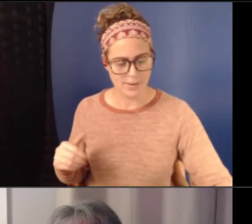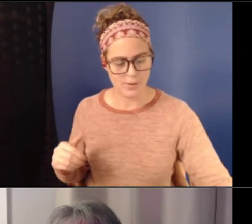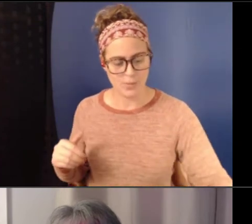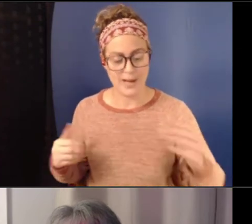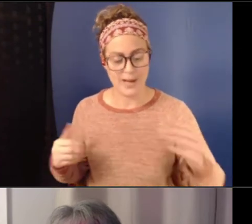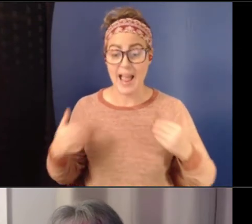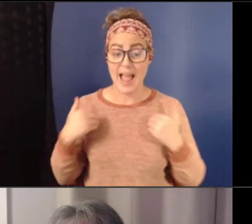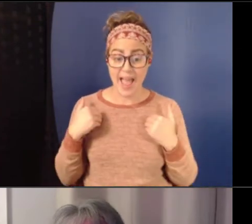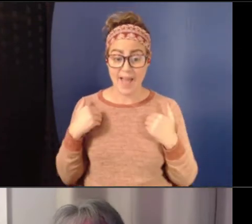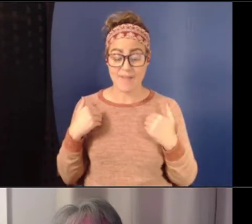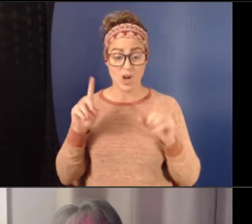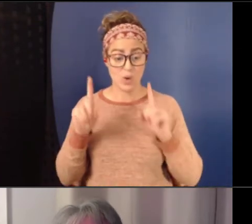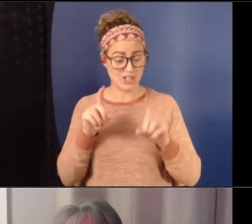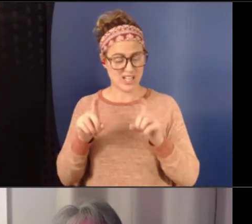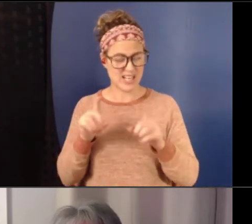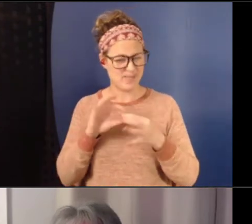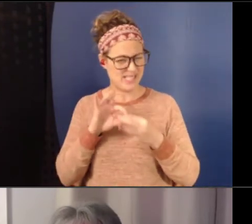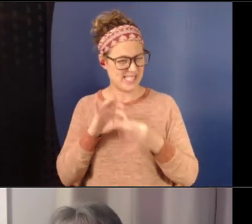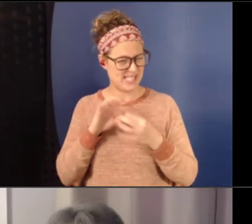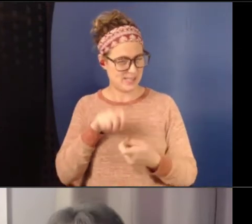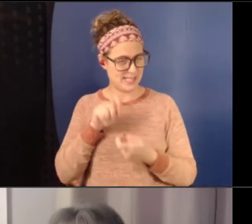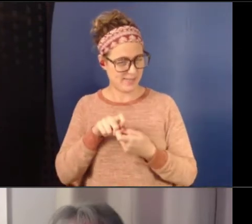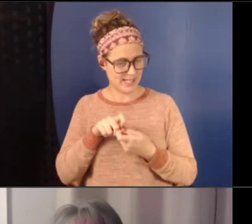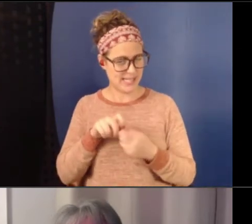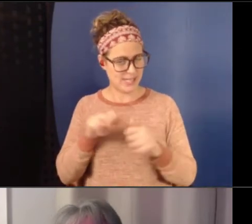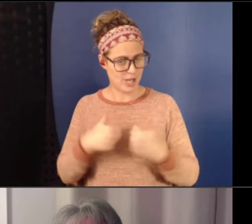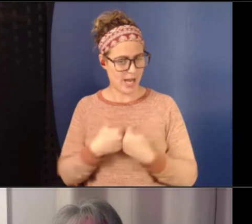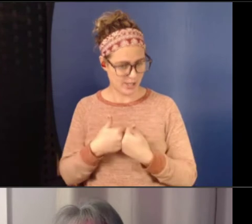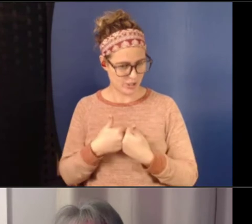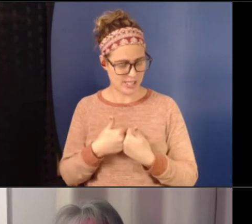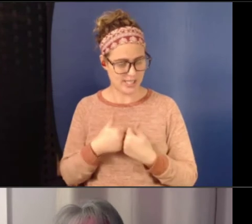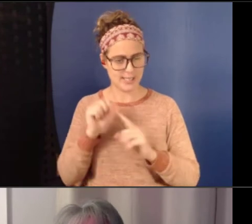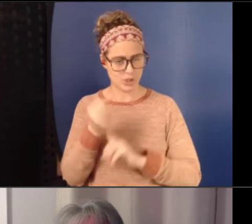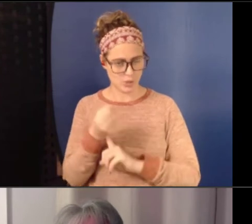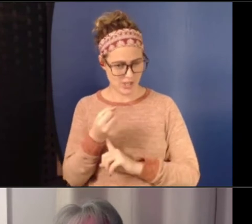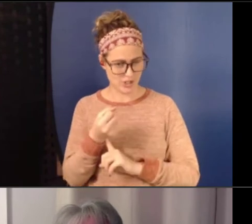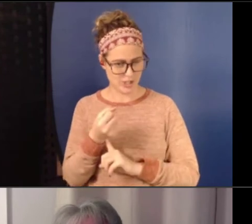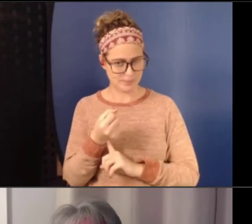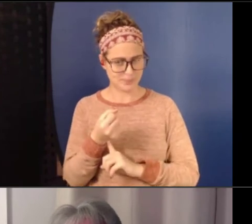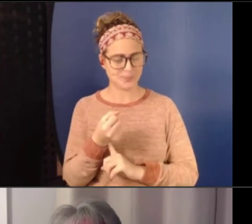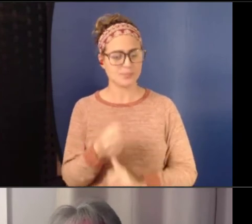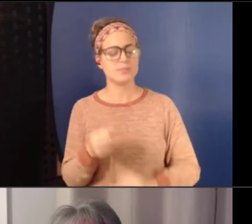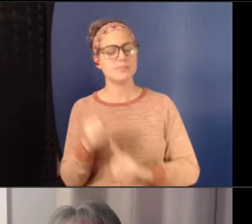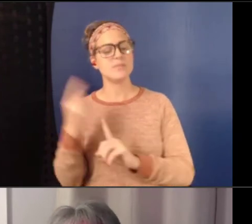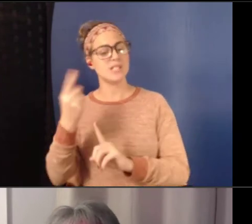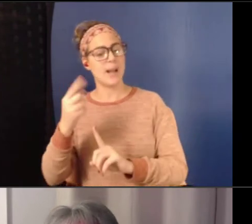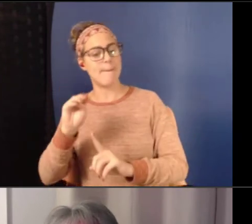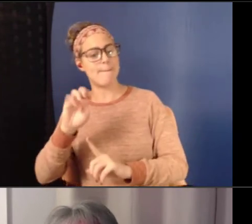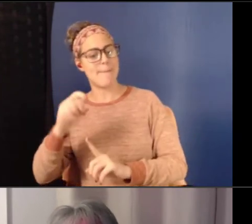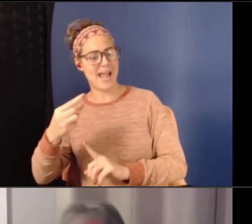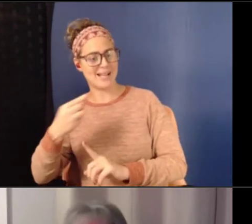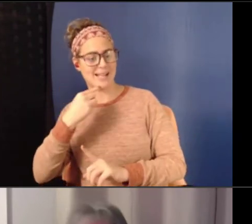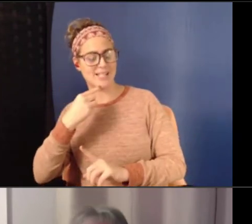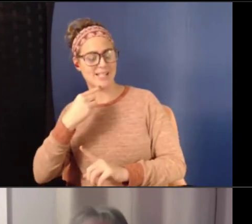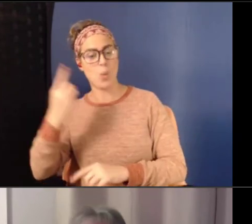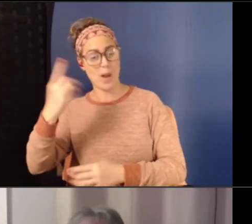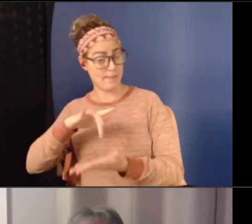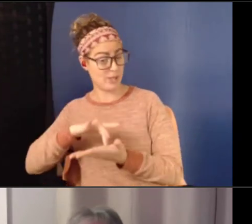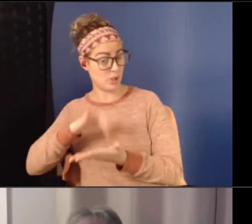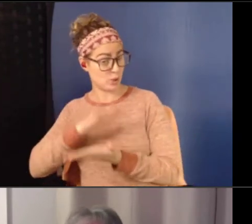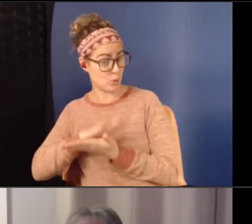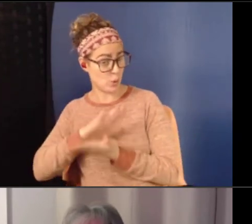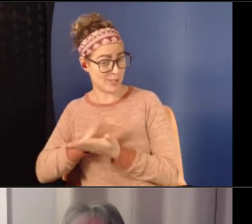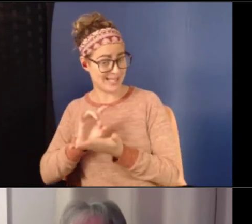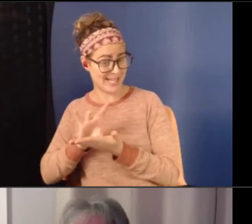Meg writes, one of our middle schools is kicking us out of their school currently because a parent is complaining about the curriculum